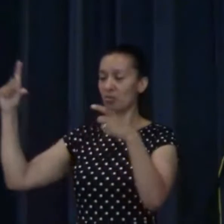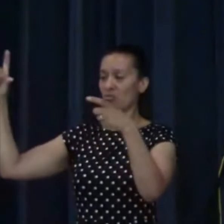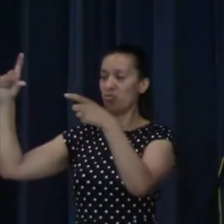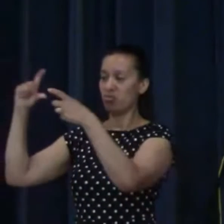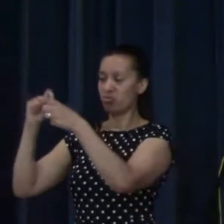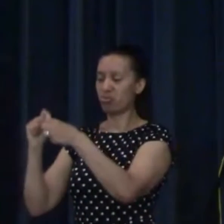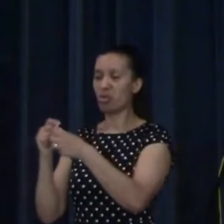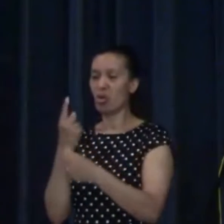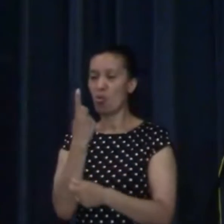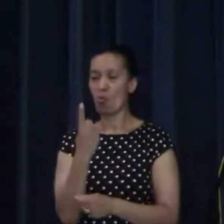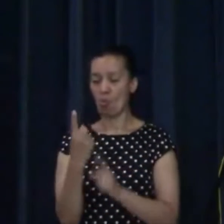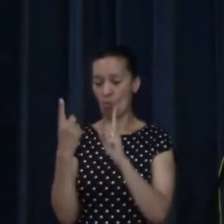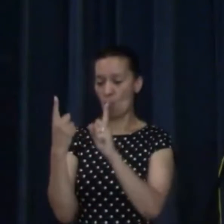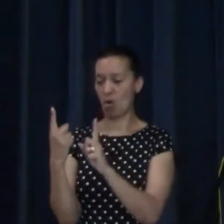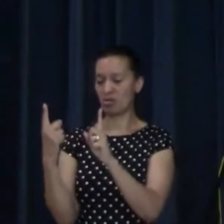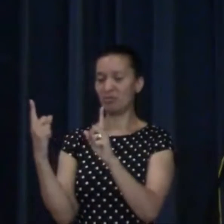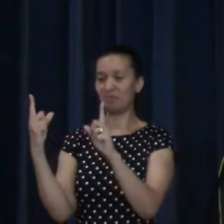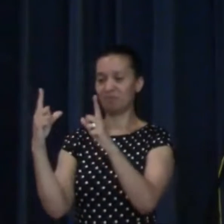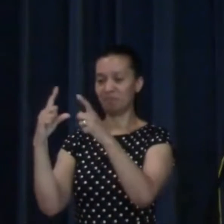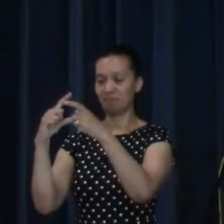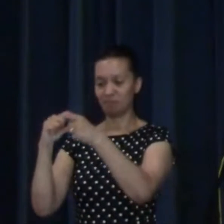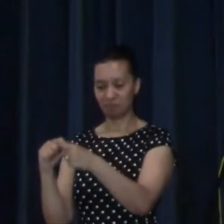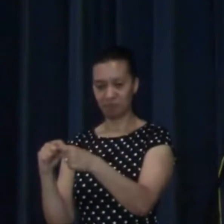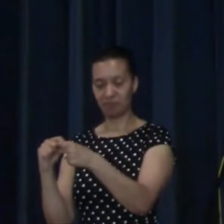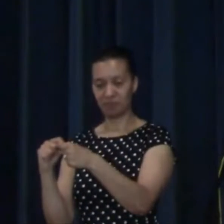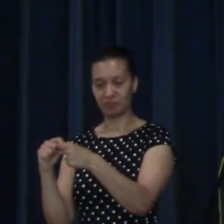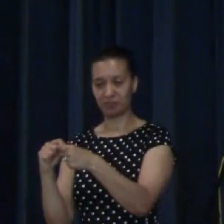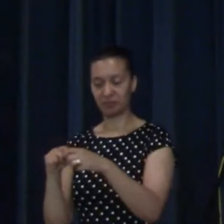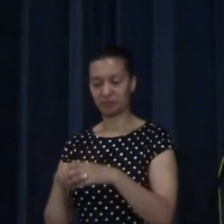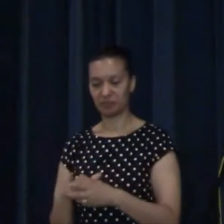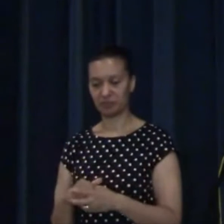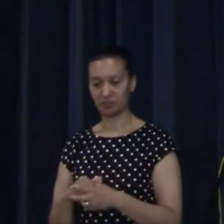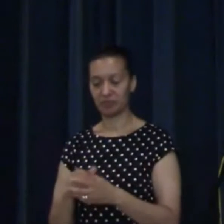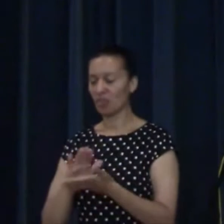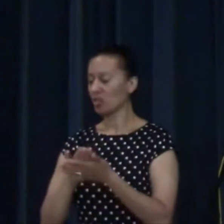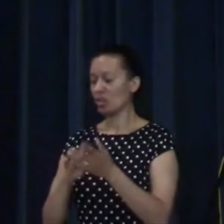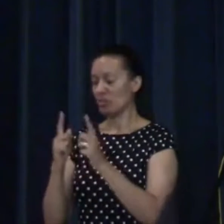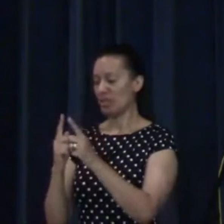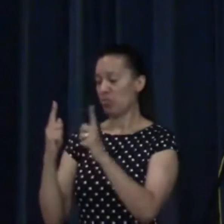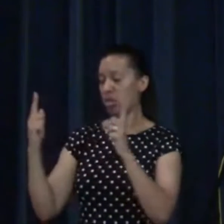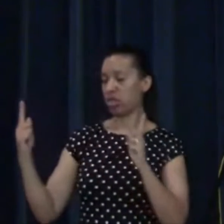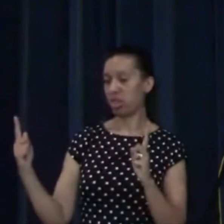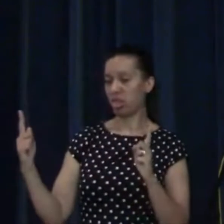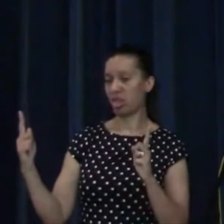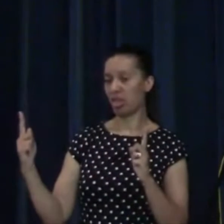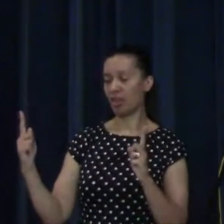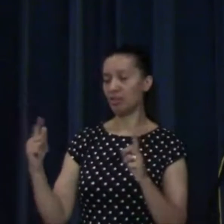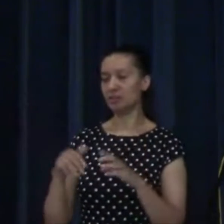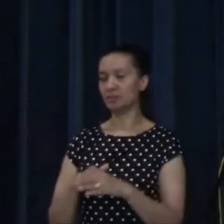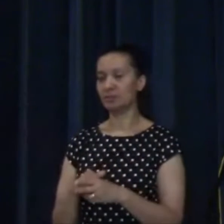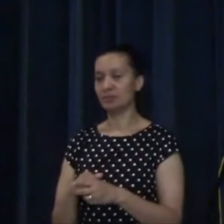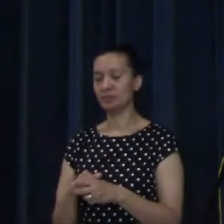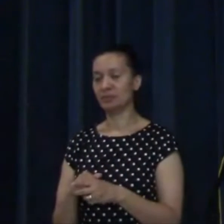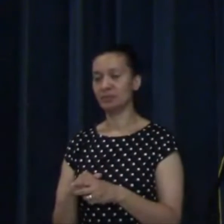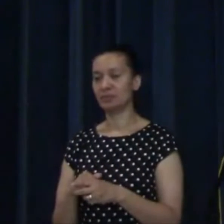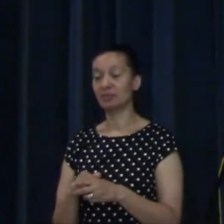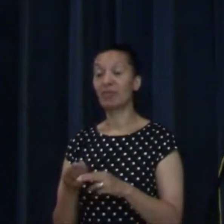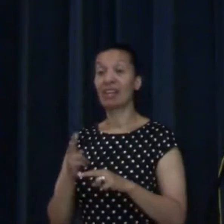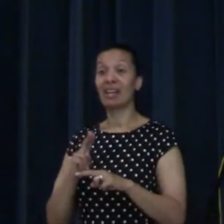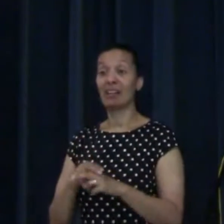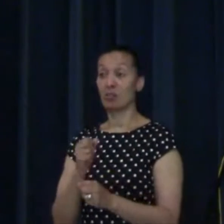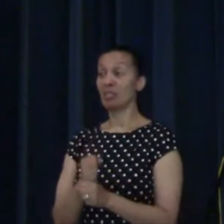It's not something standoffish. You know, we often, when we, when we, if you've been in church for a while, you'll have heard the word justified.